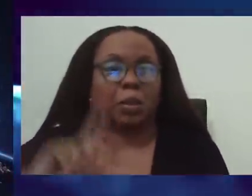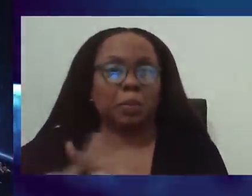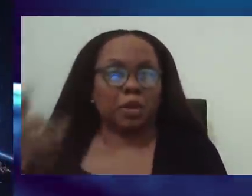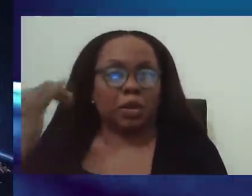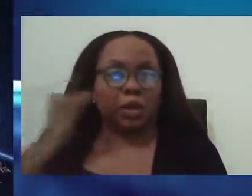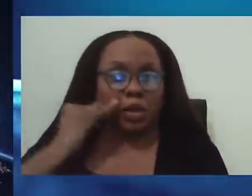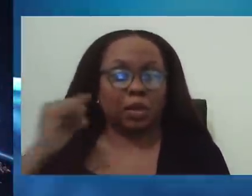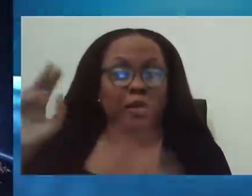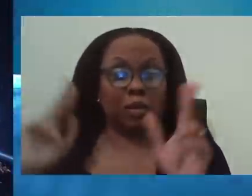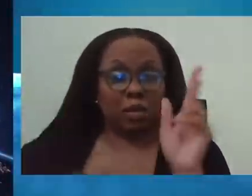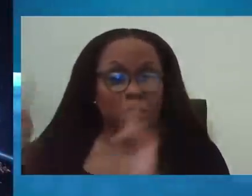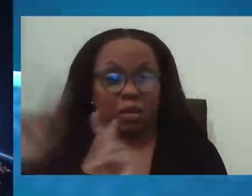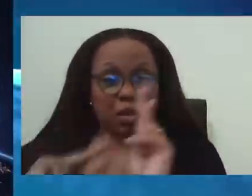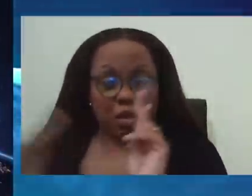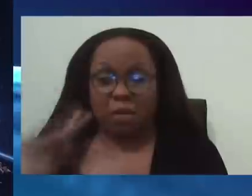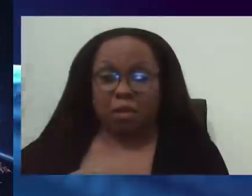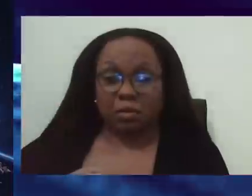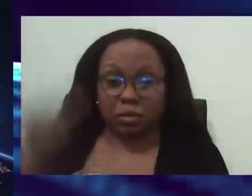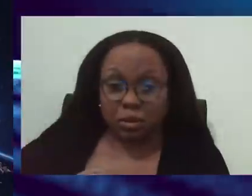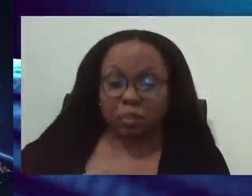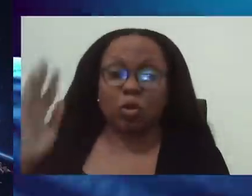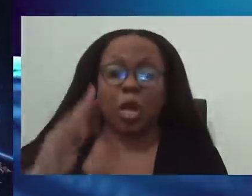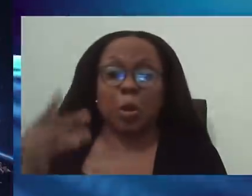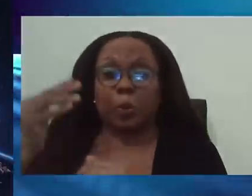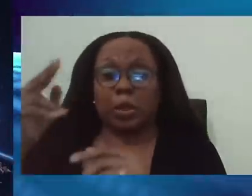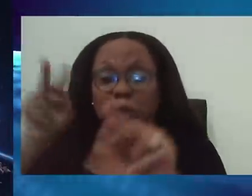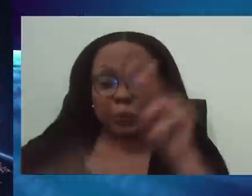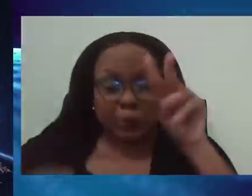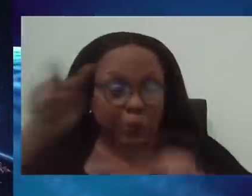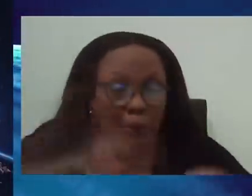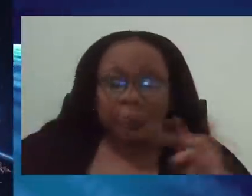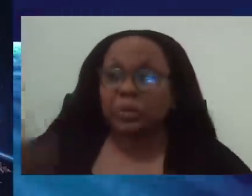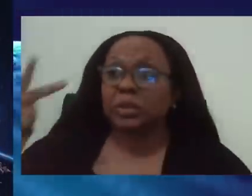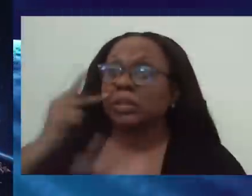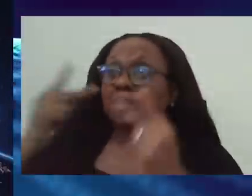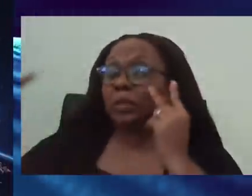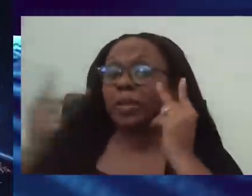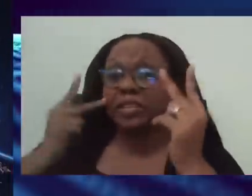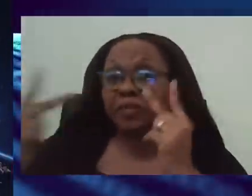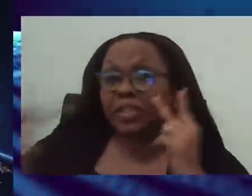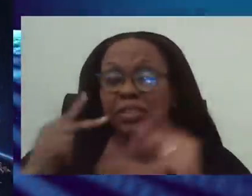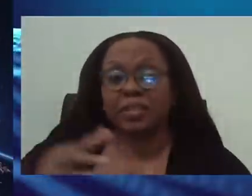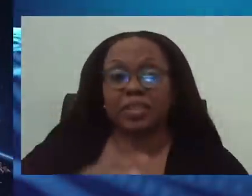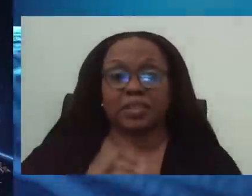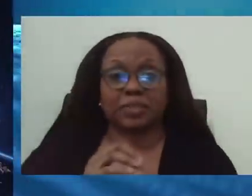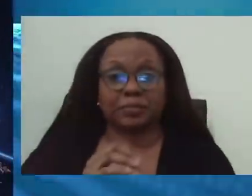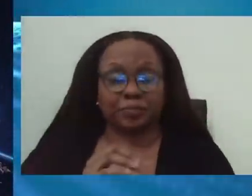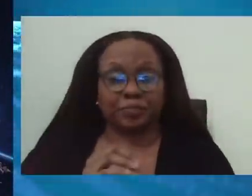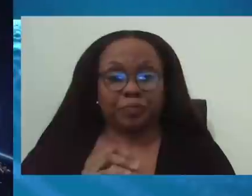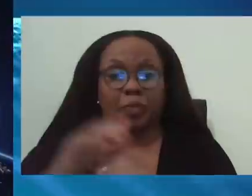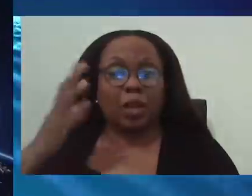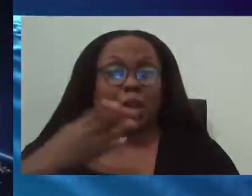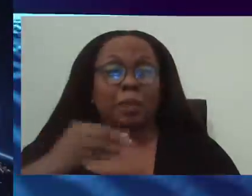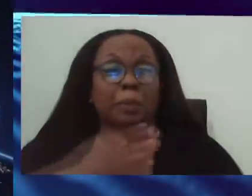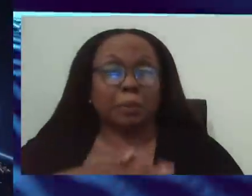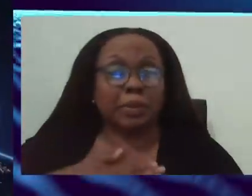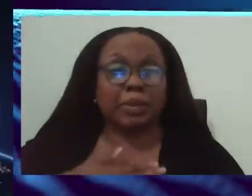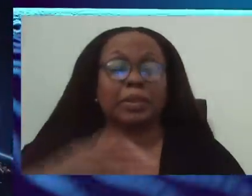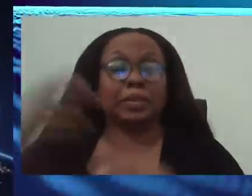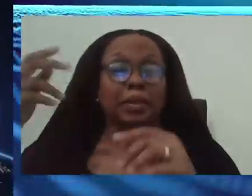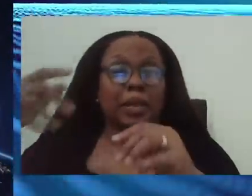those cases are going to be handled on a case-by-case basis. And you are asked to please, please email